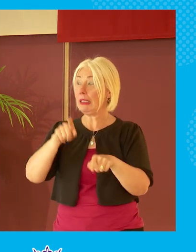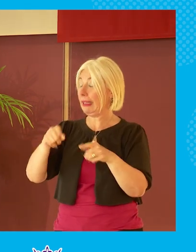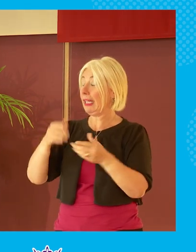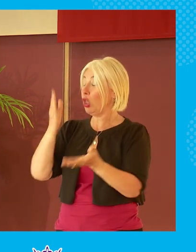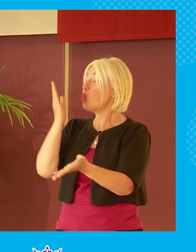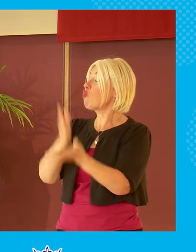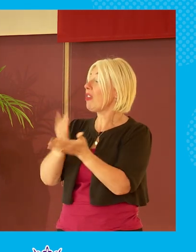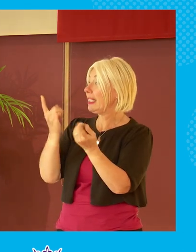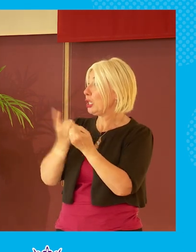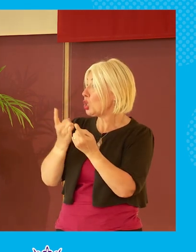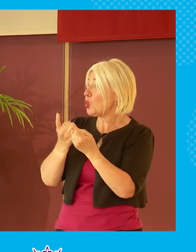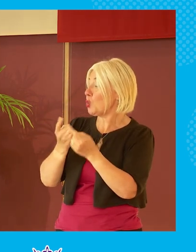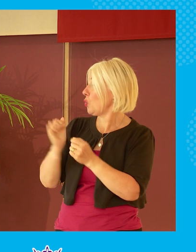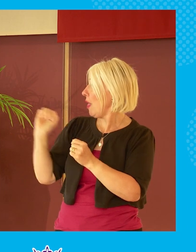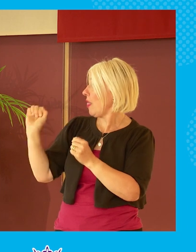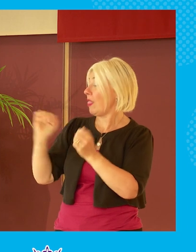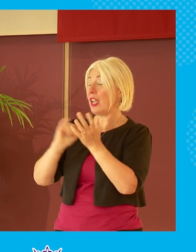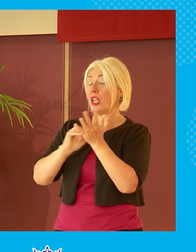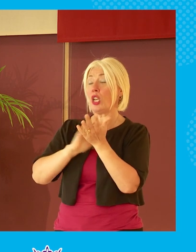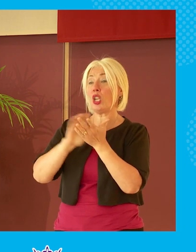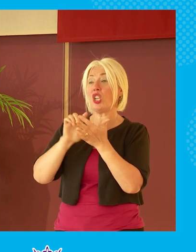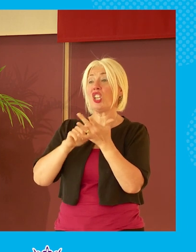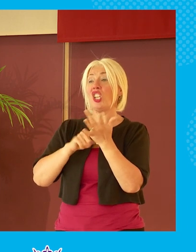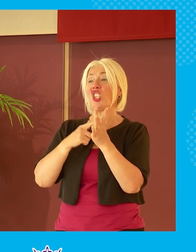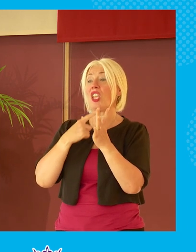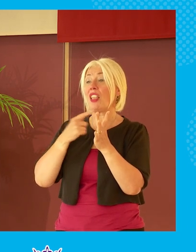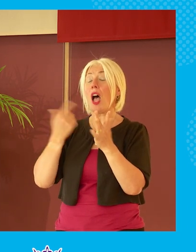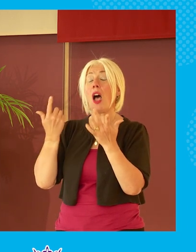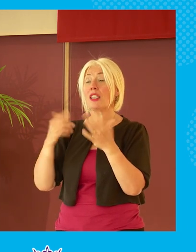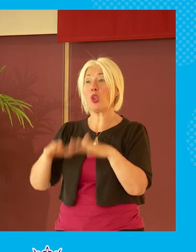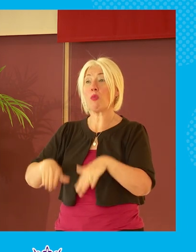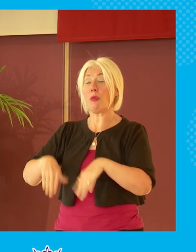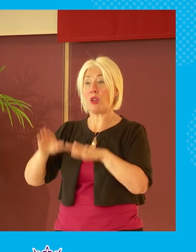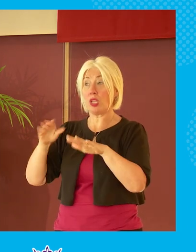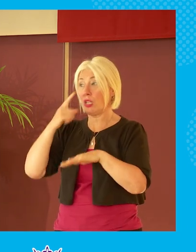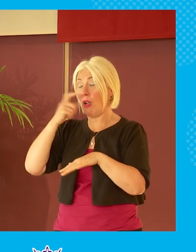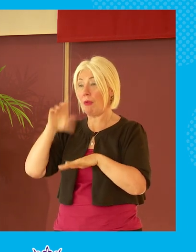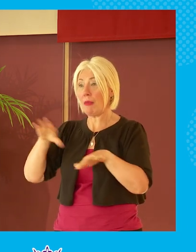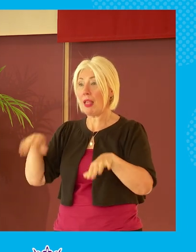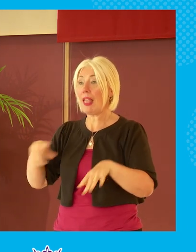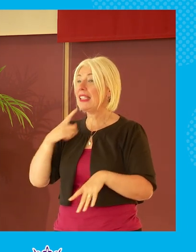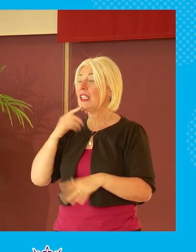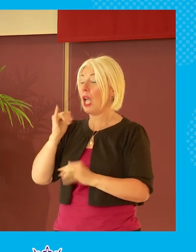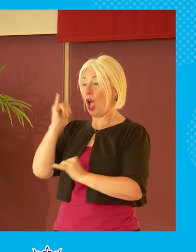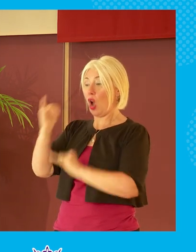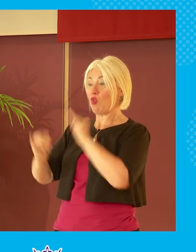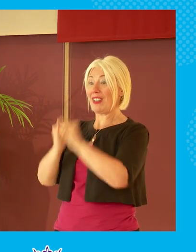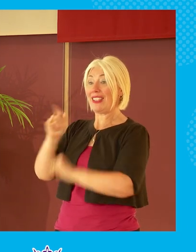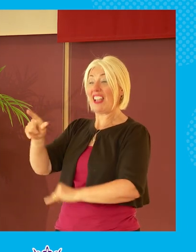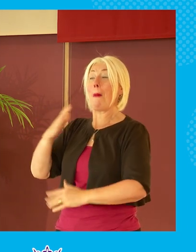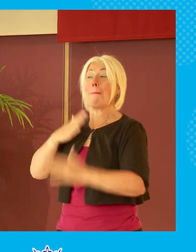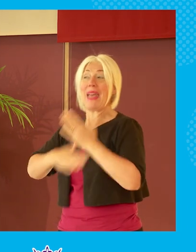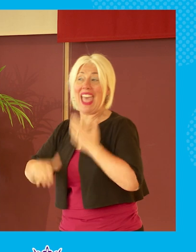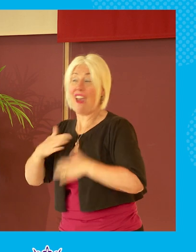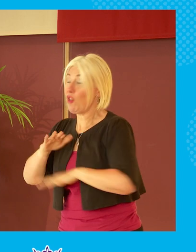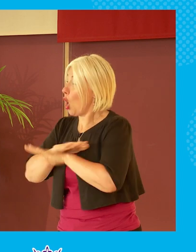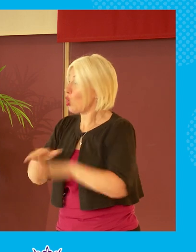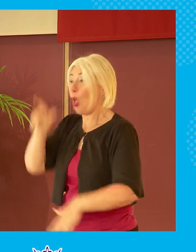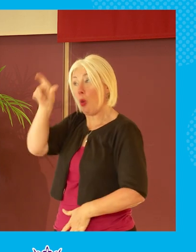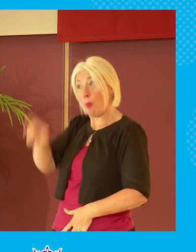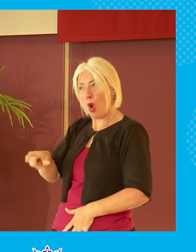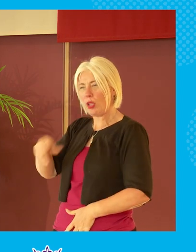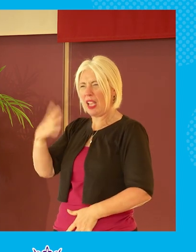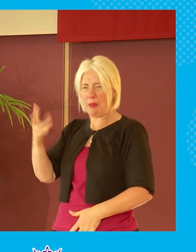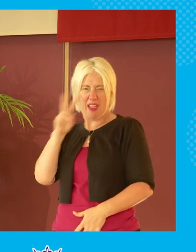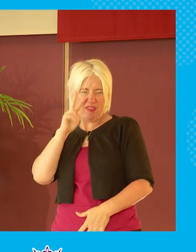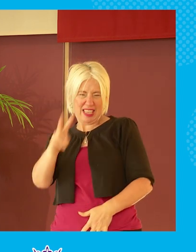about young people i brought my children up to criticize behavior not the person and if what they see in parliament is what